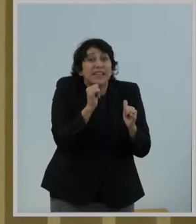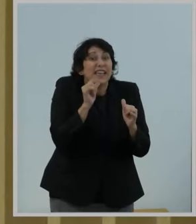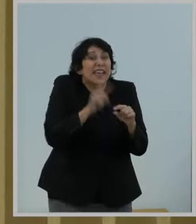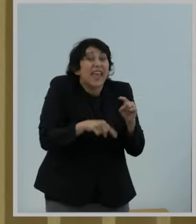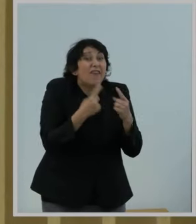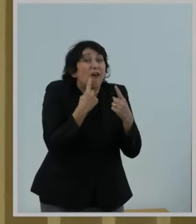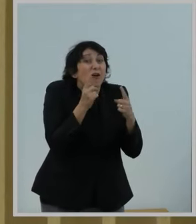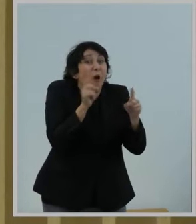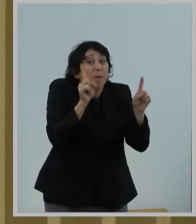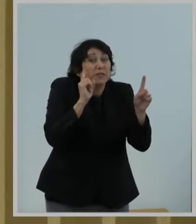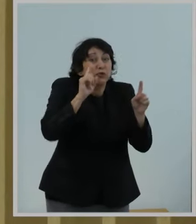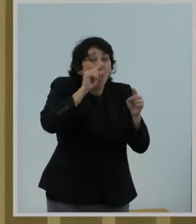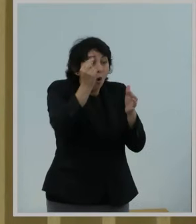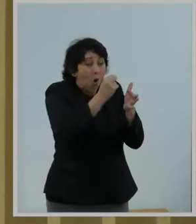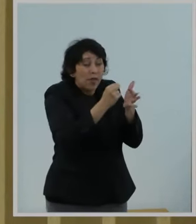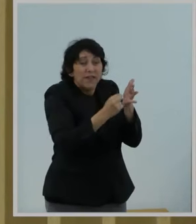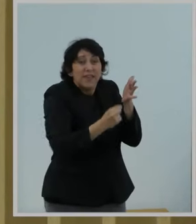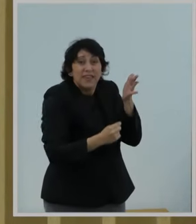they're seeking here.